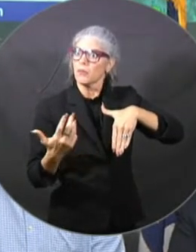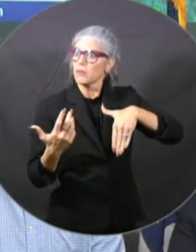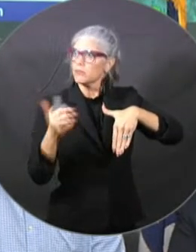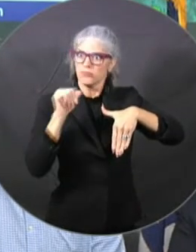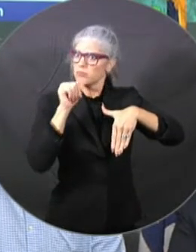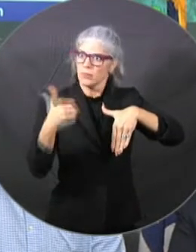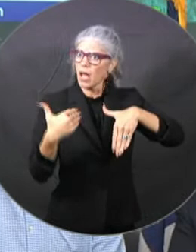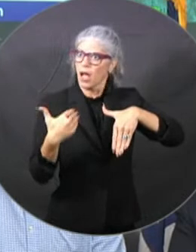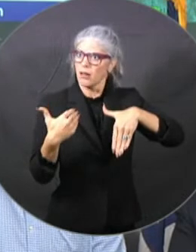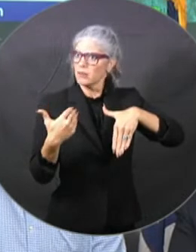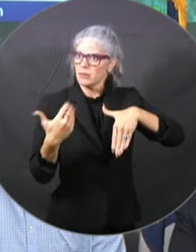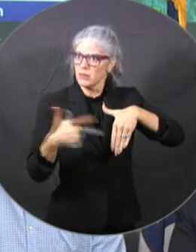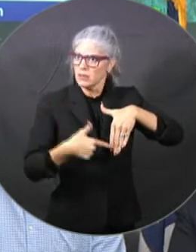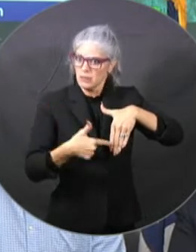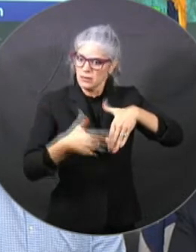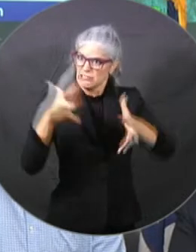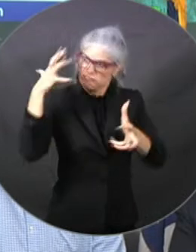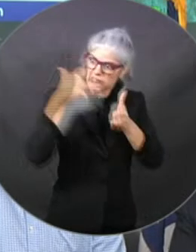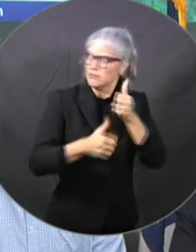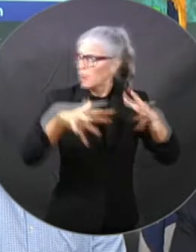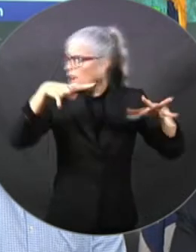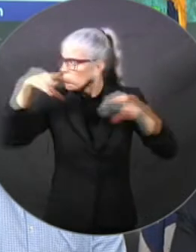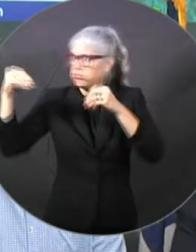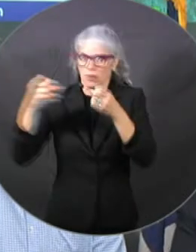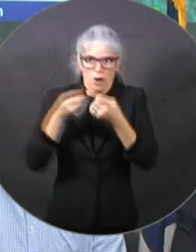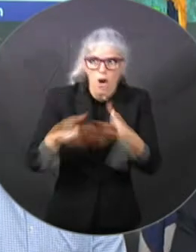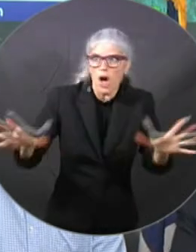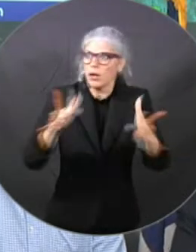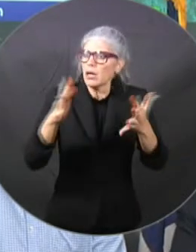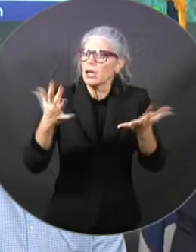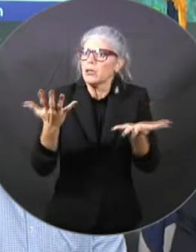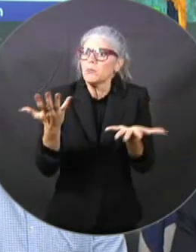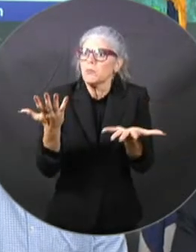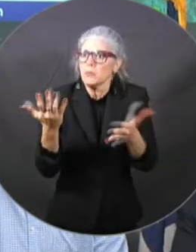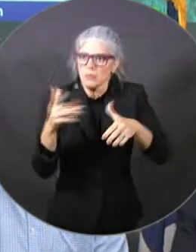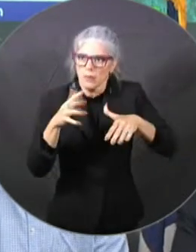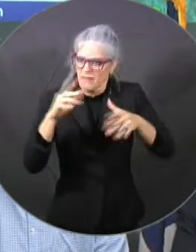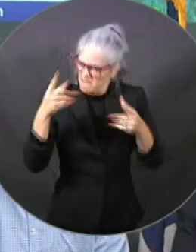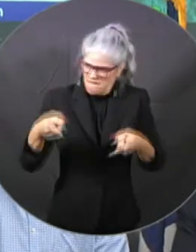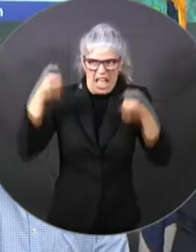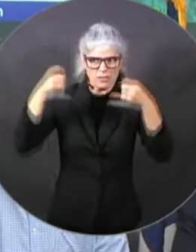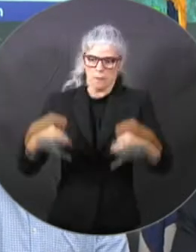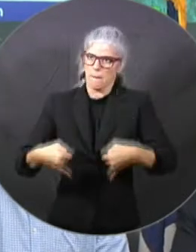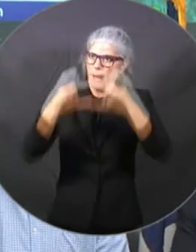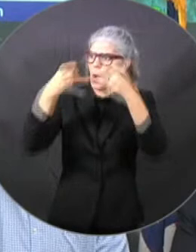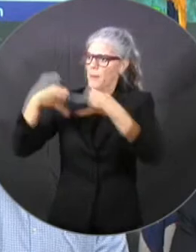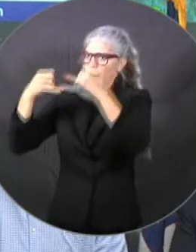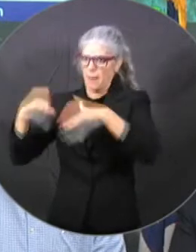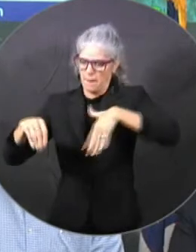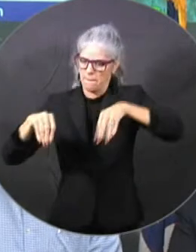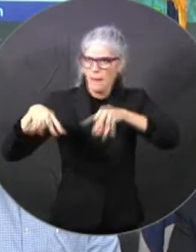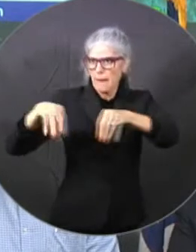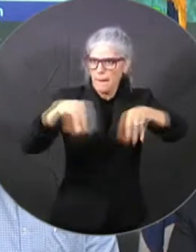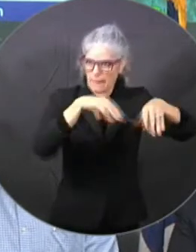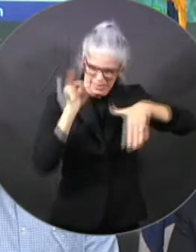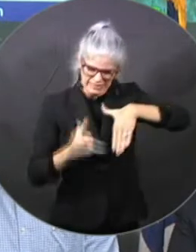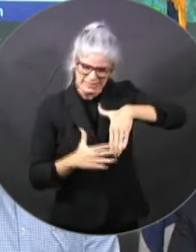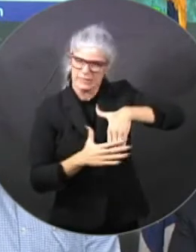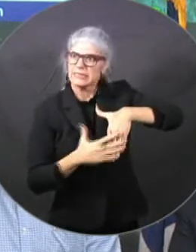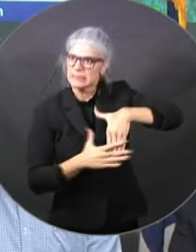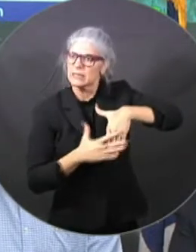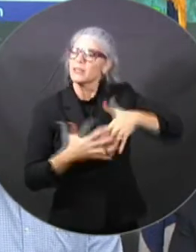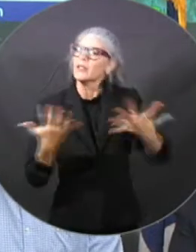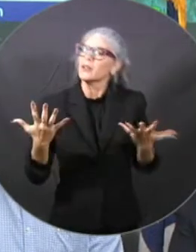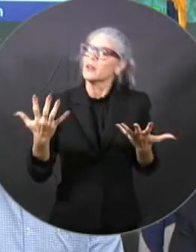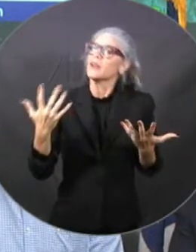them all those people back on as soon as possible, it makes the recovery so much more impactful, so much more effective. So so